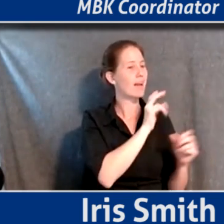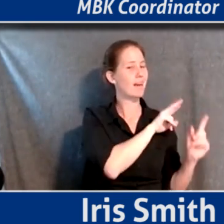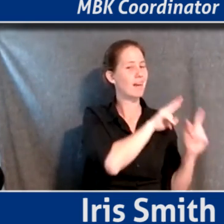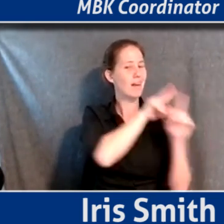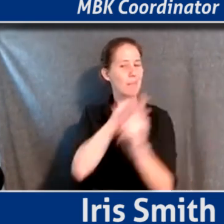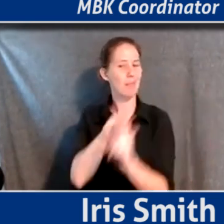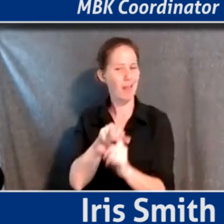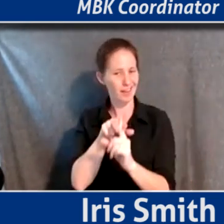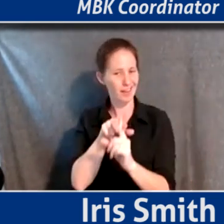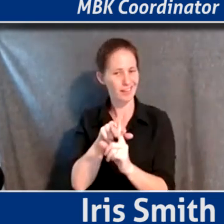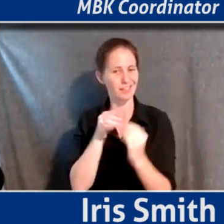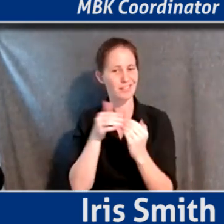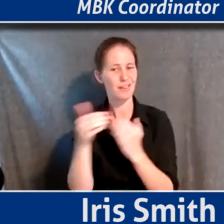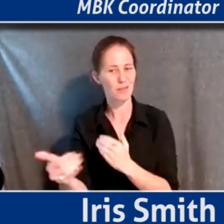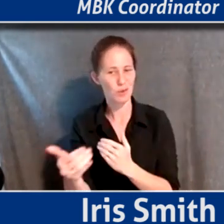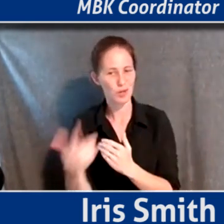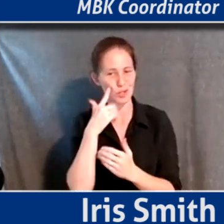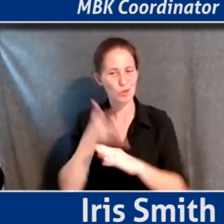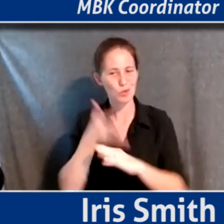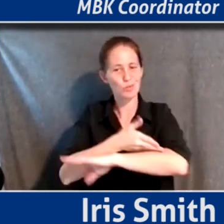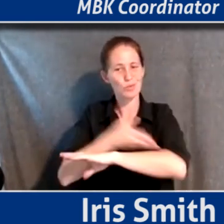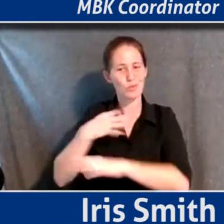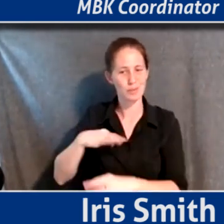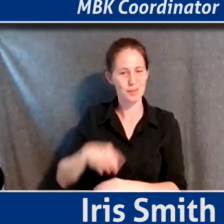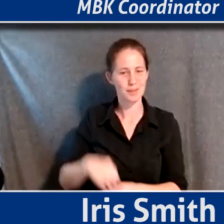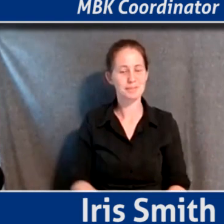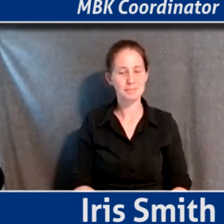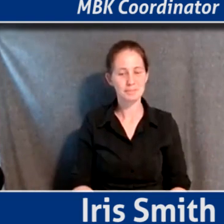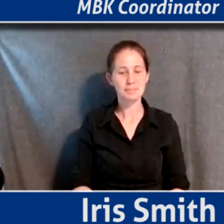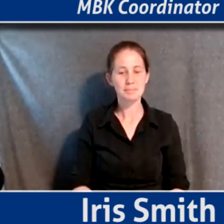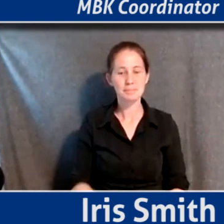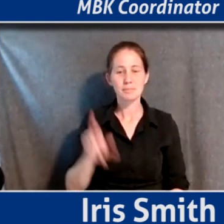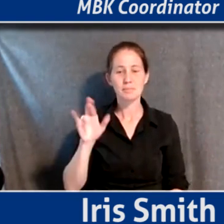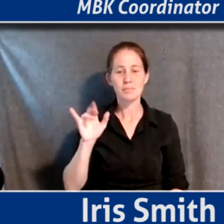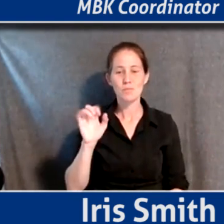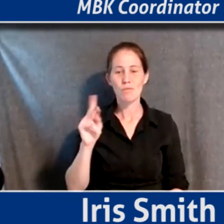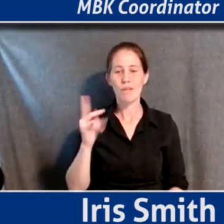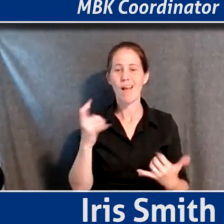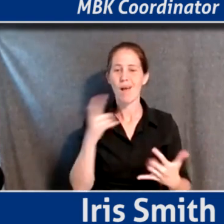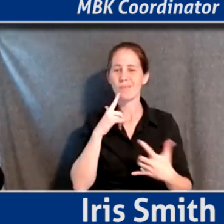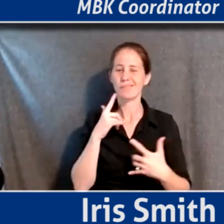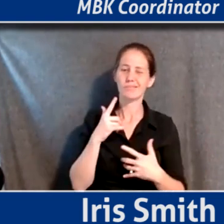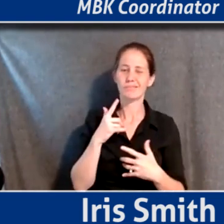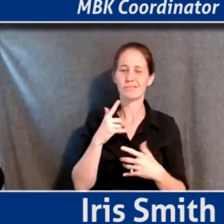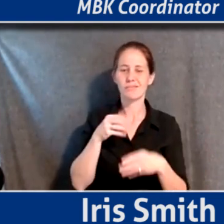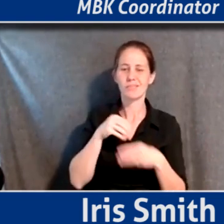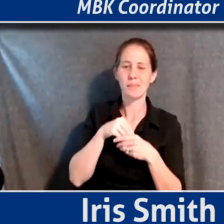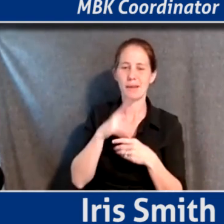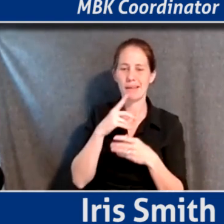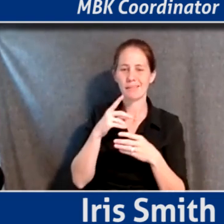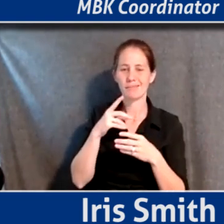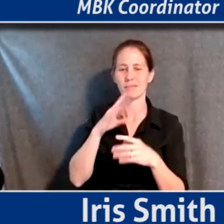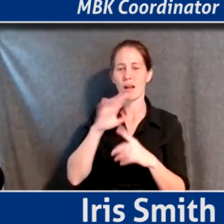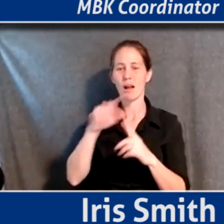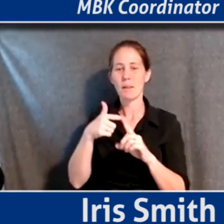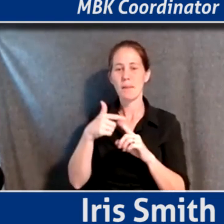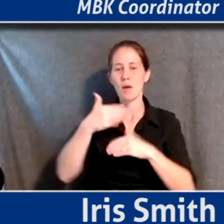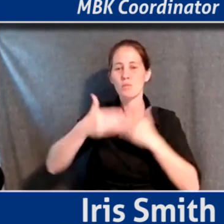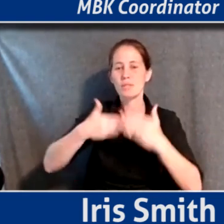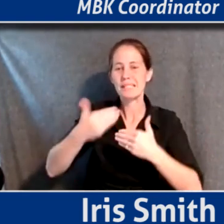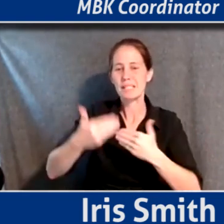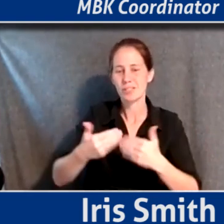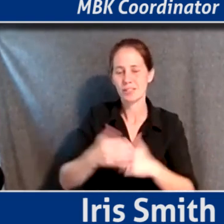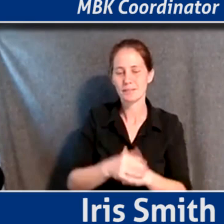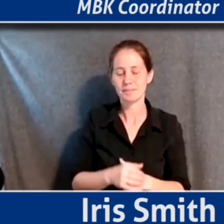forward to build a better Pittsburgh. And then I'll kind of jump in and talk about, you know, the protocols and procedures.